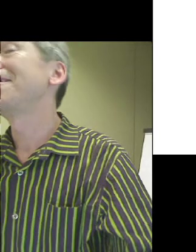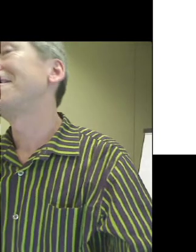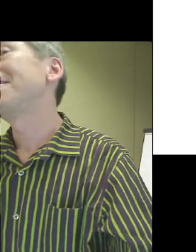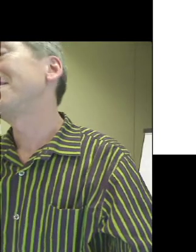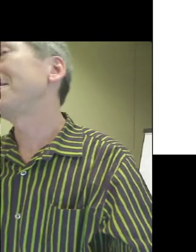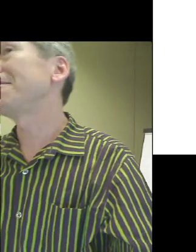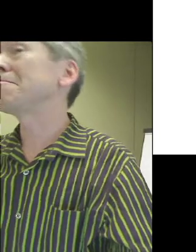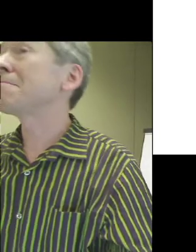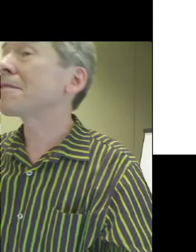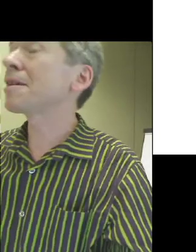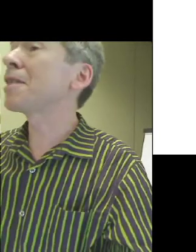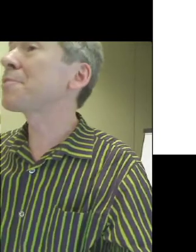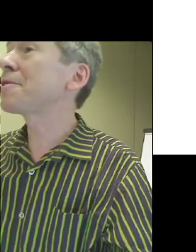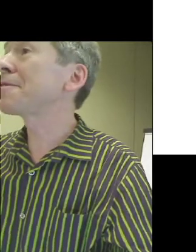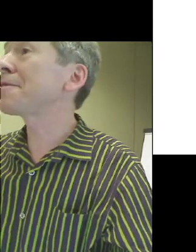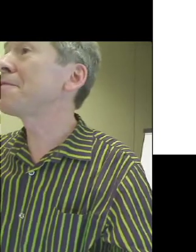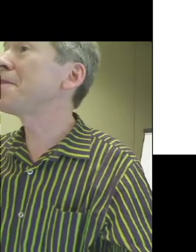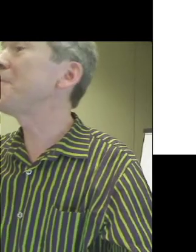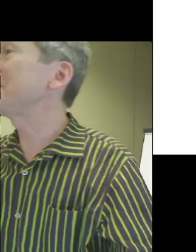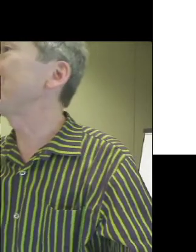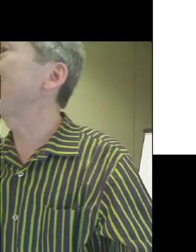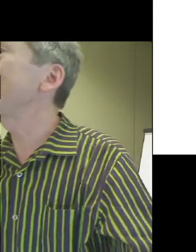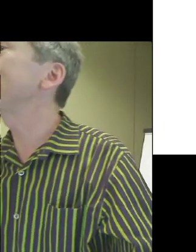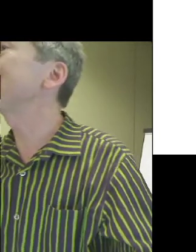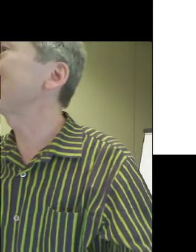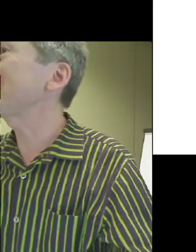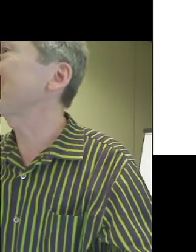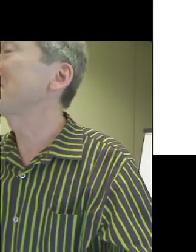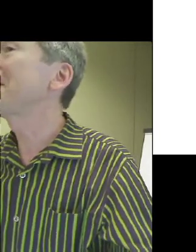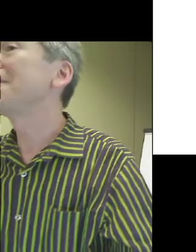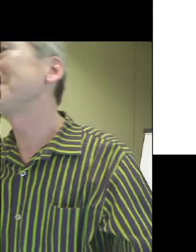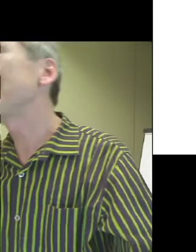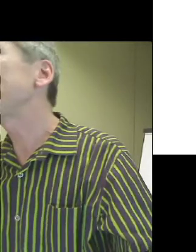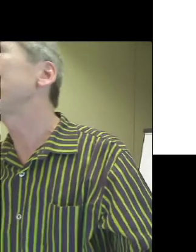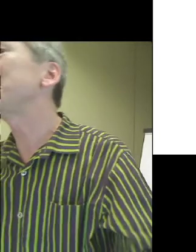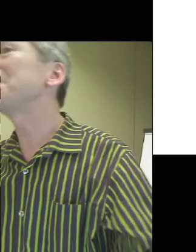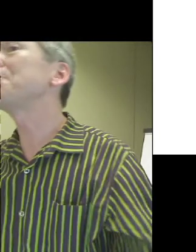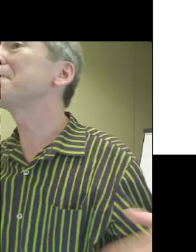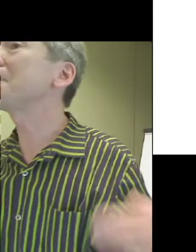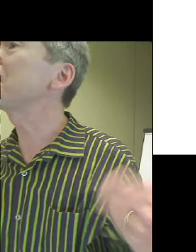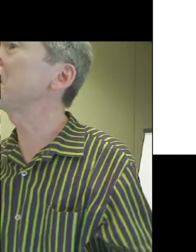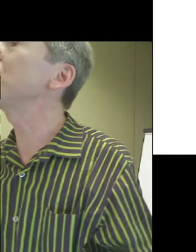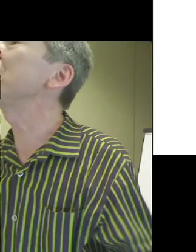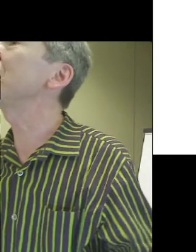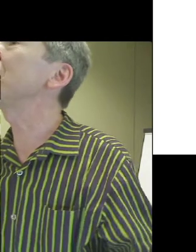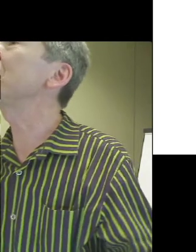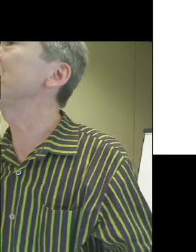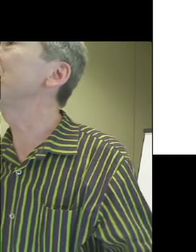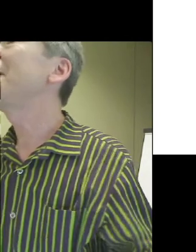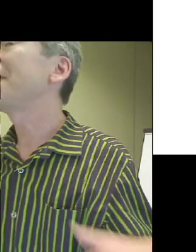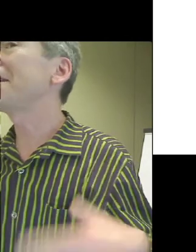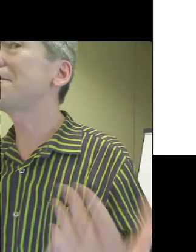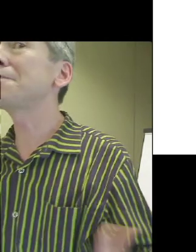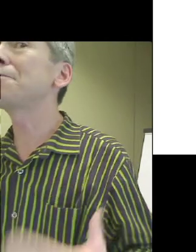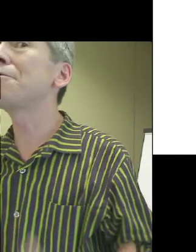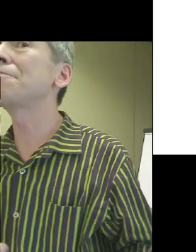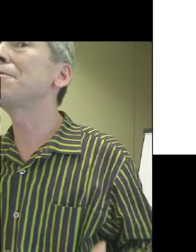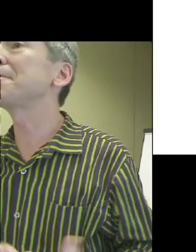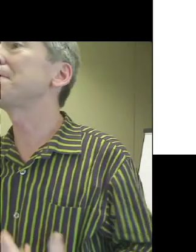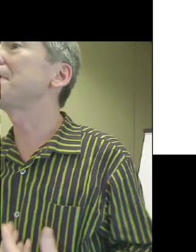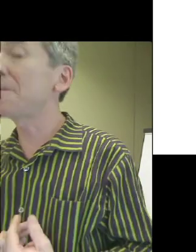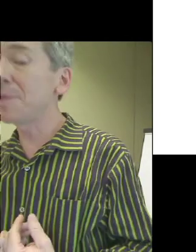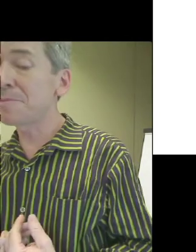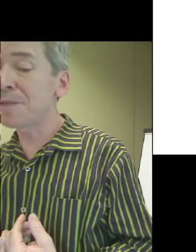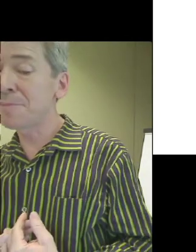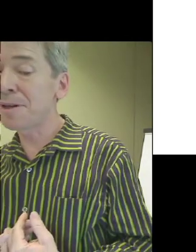five sculptures of limited value to touch. Something a bit more, something more in the long term, and this for